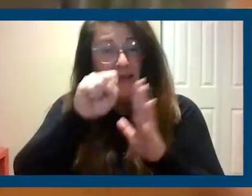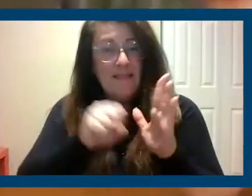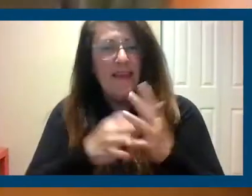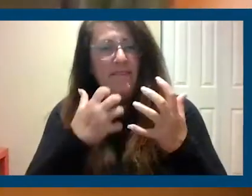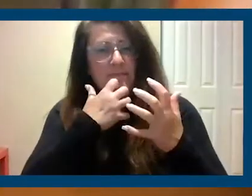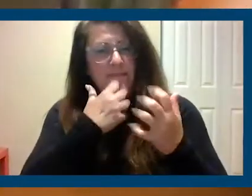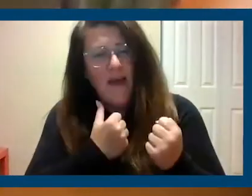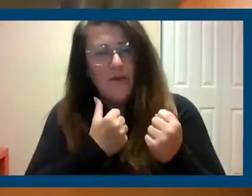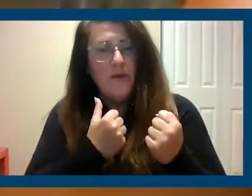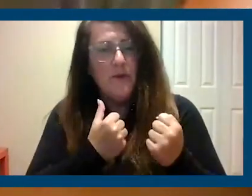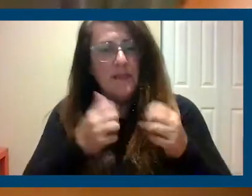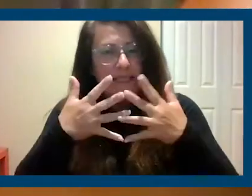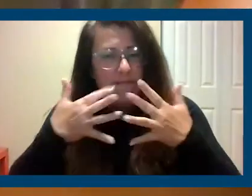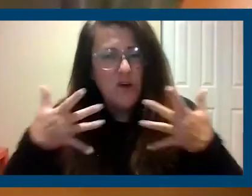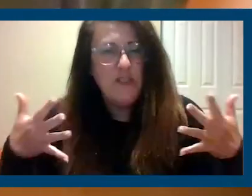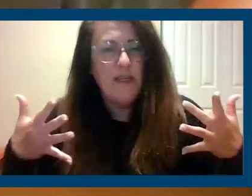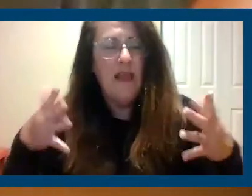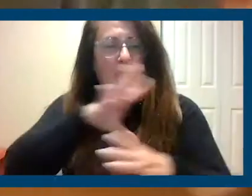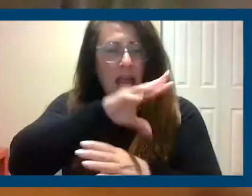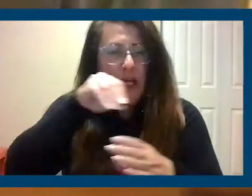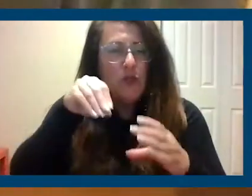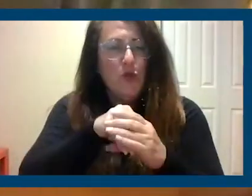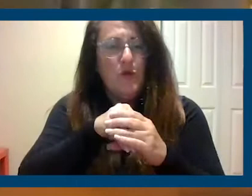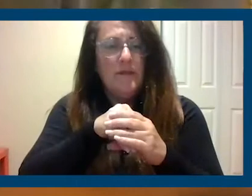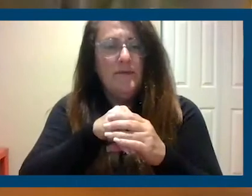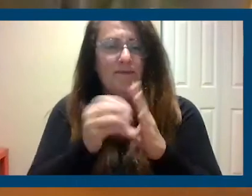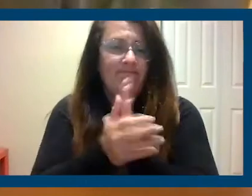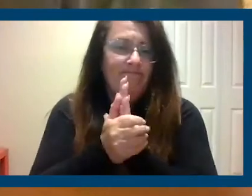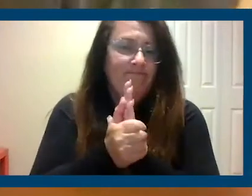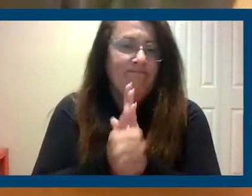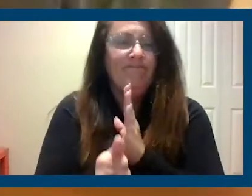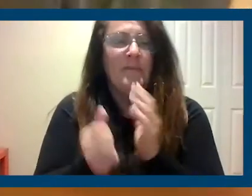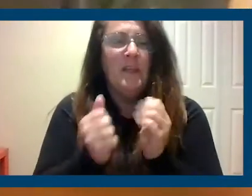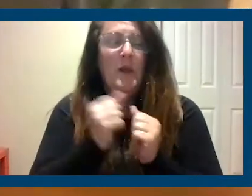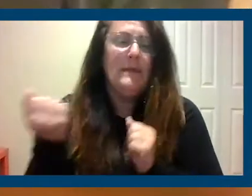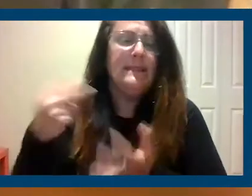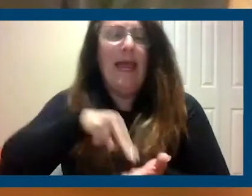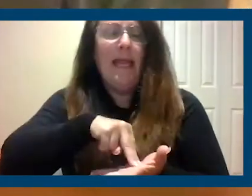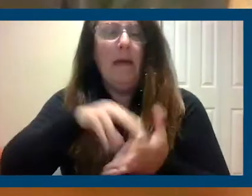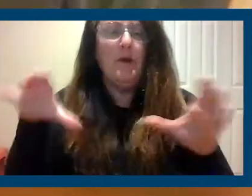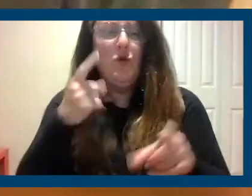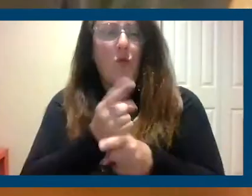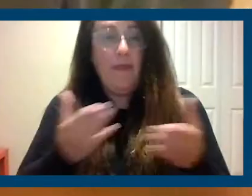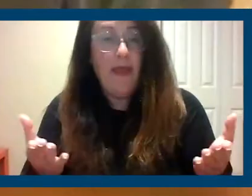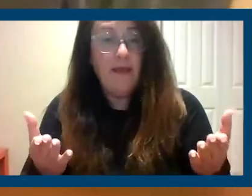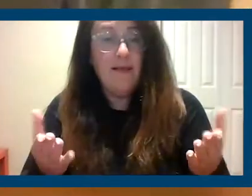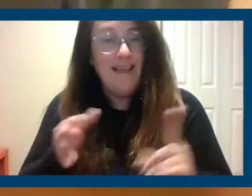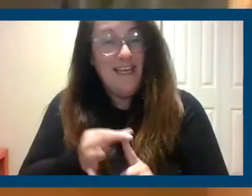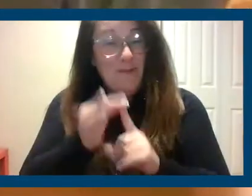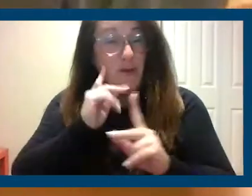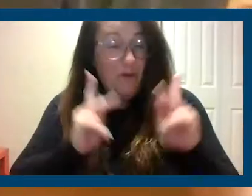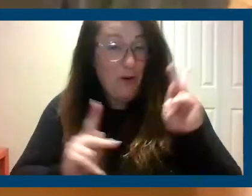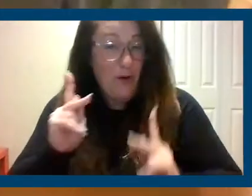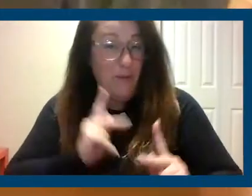diversity and inclusivity, that politically that we stand up and we do the right thing, especially for people